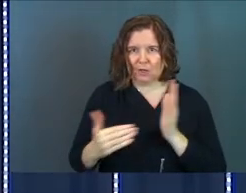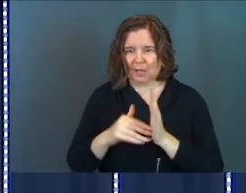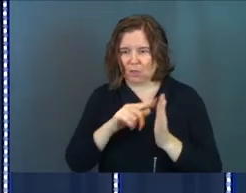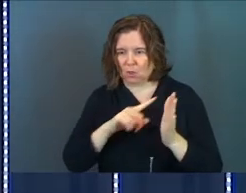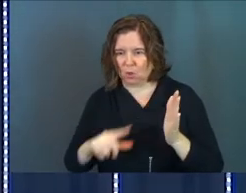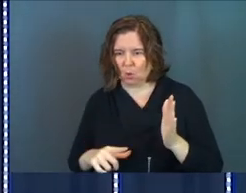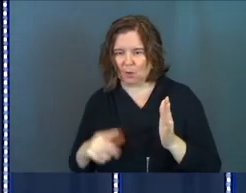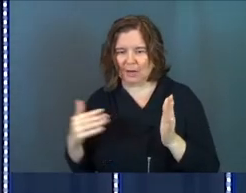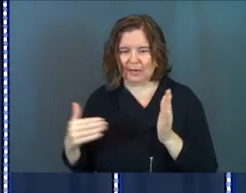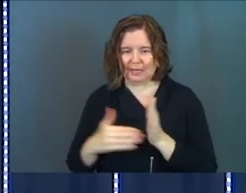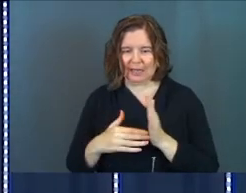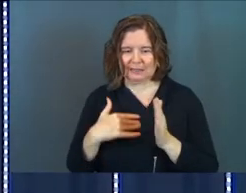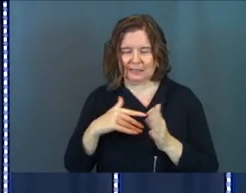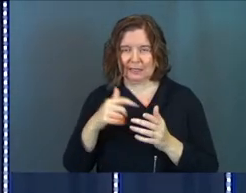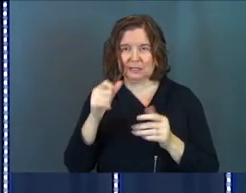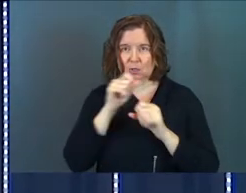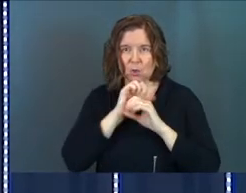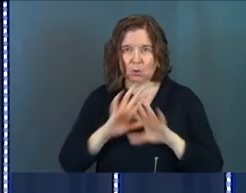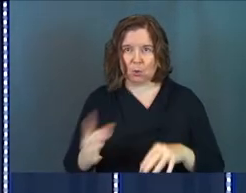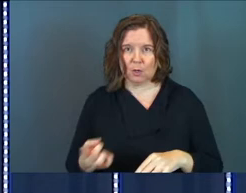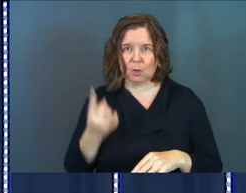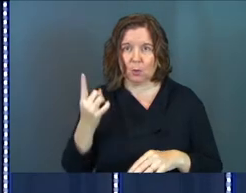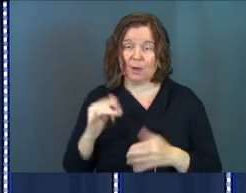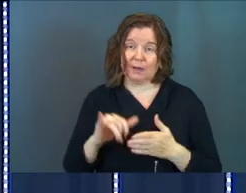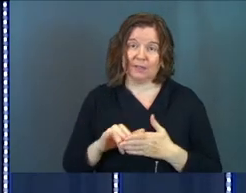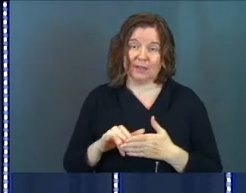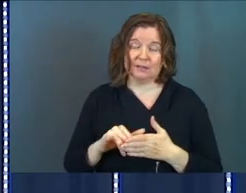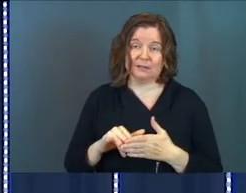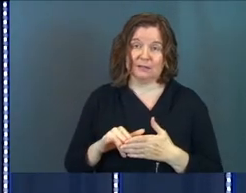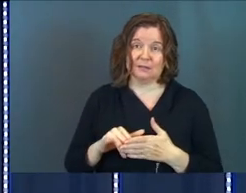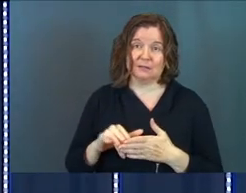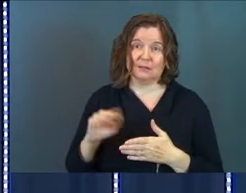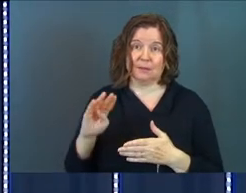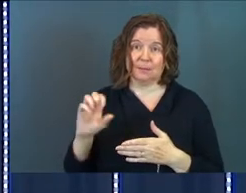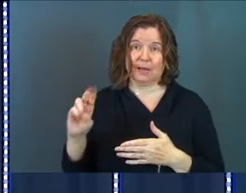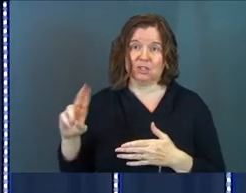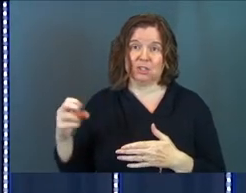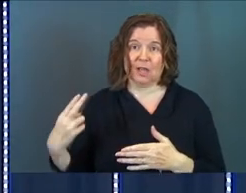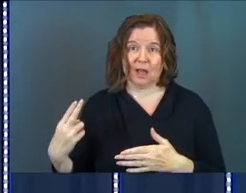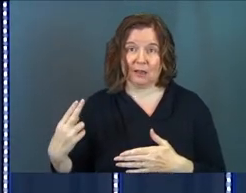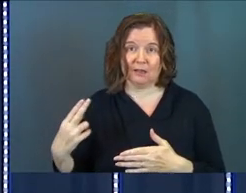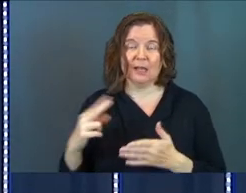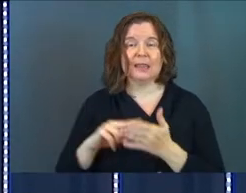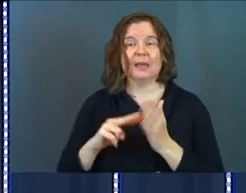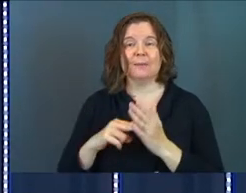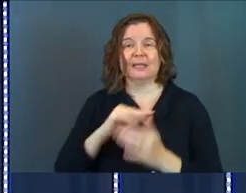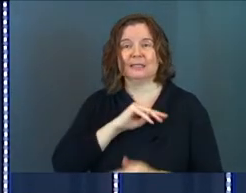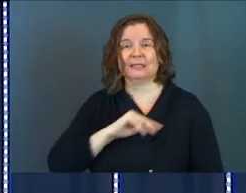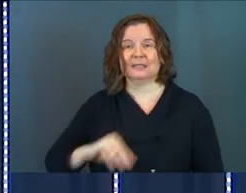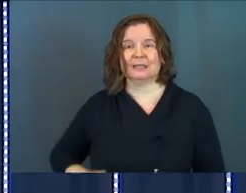the Lord and against his anointed one. That's Mashiach. That's Messiah.